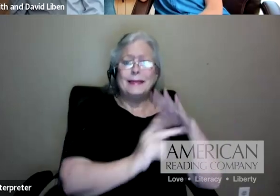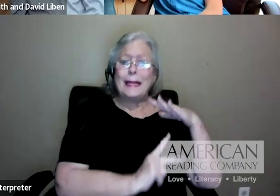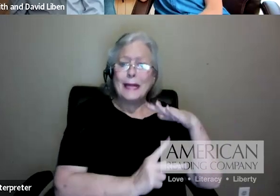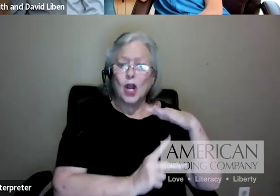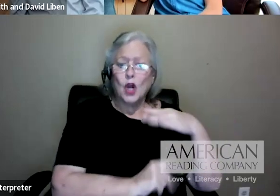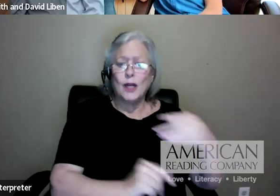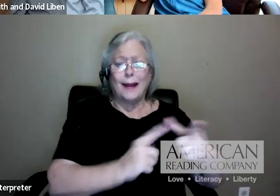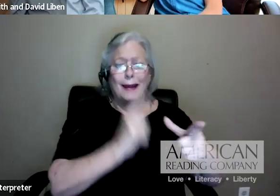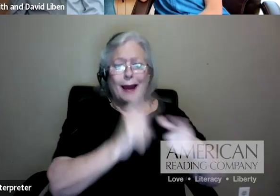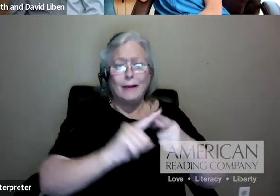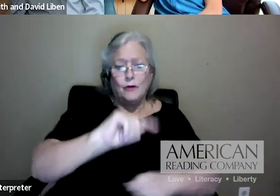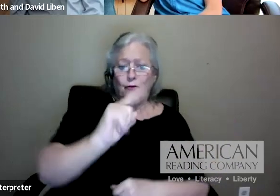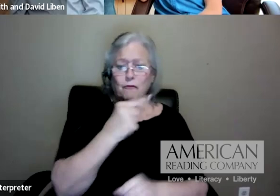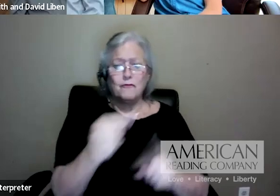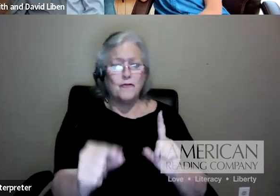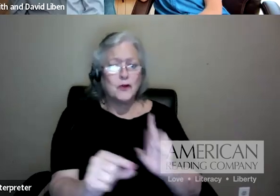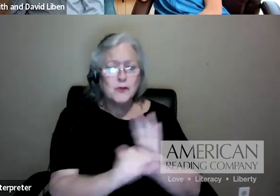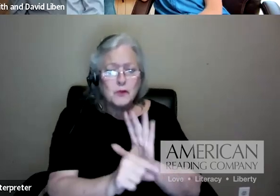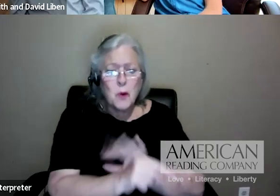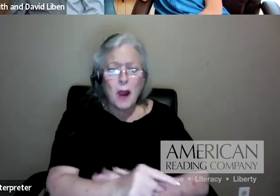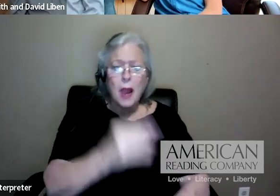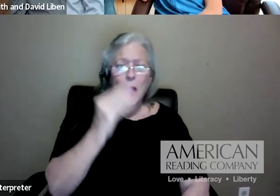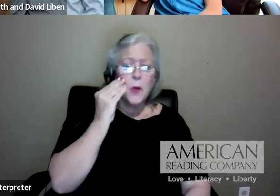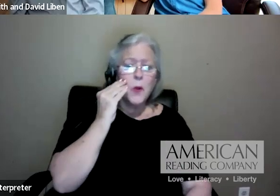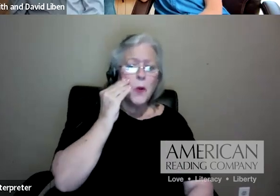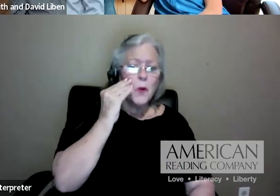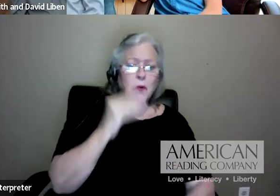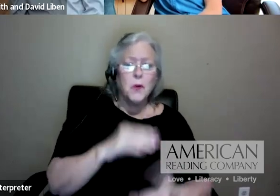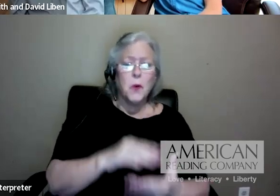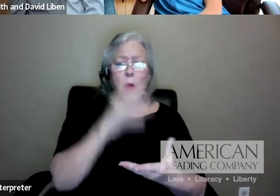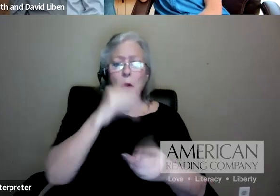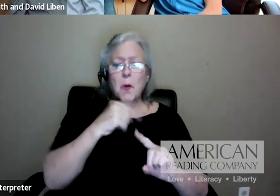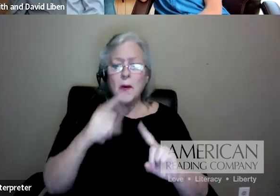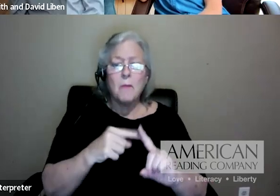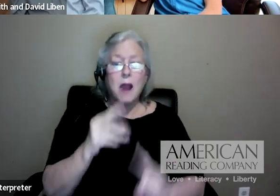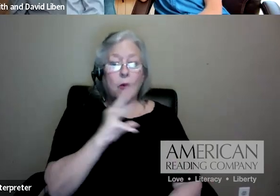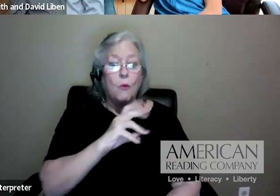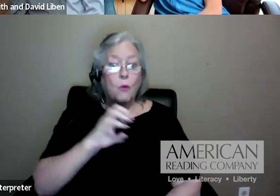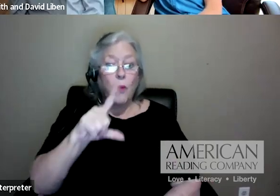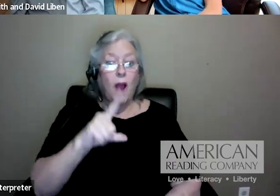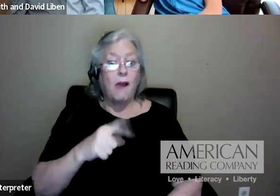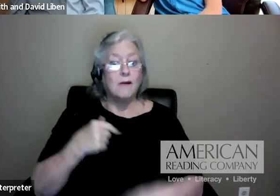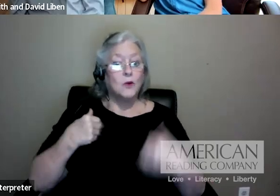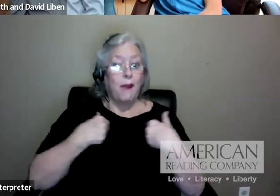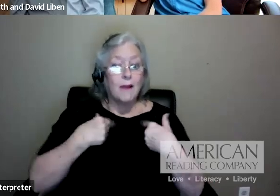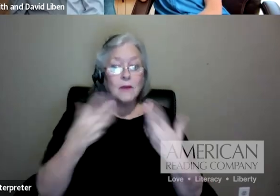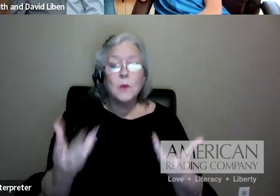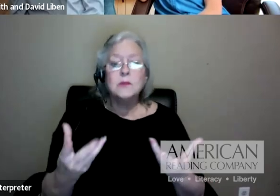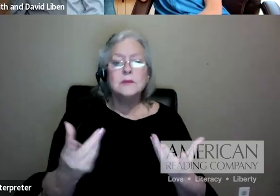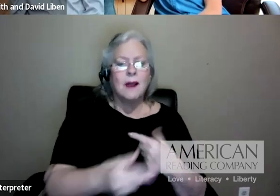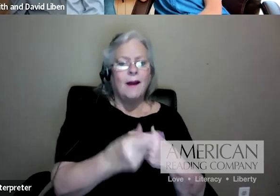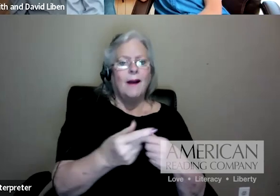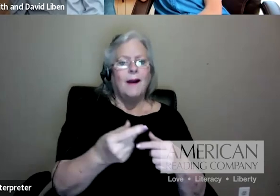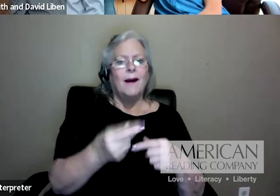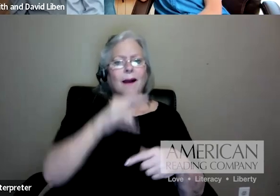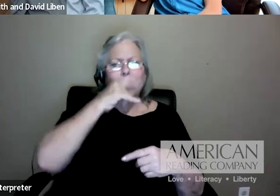adaptations. And you're starting to see across years, kids are building that knowledge. And